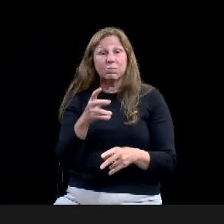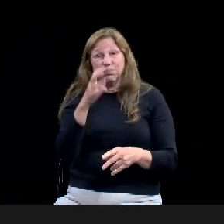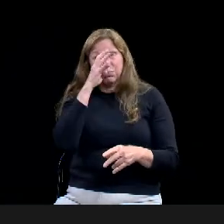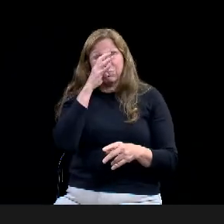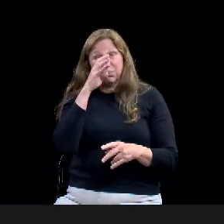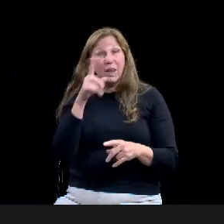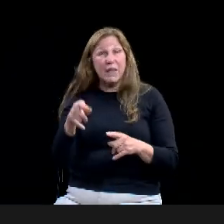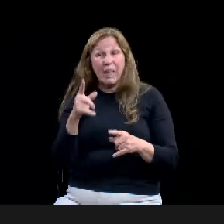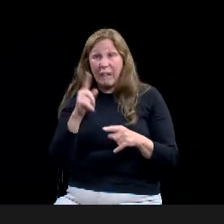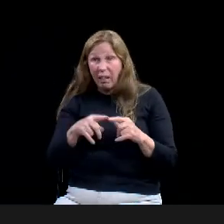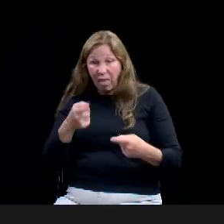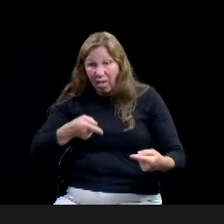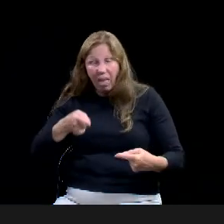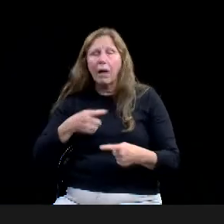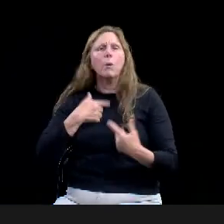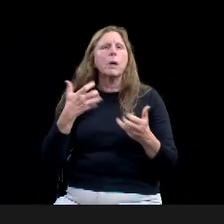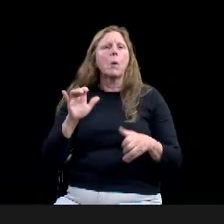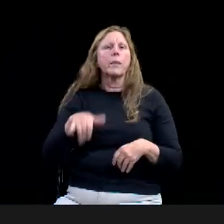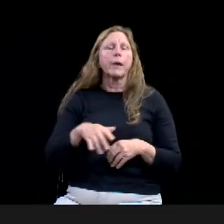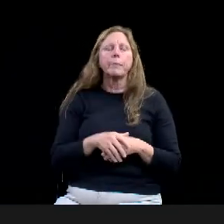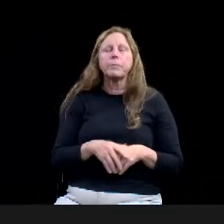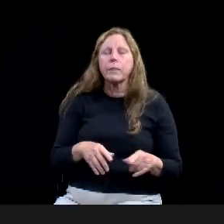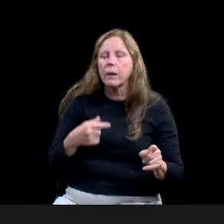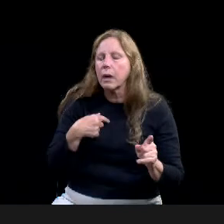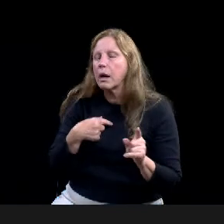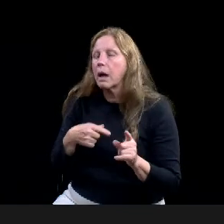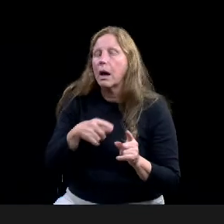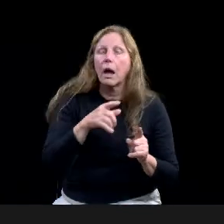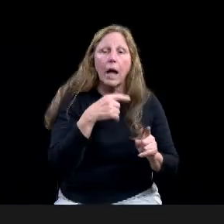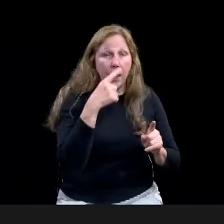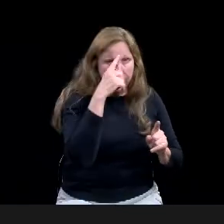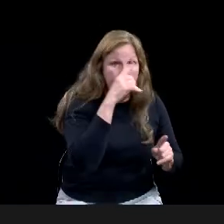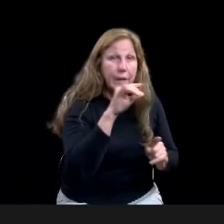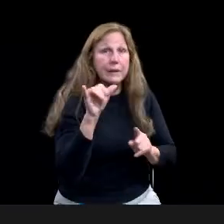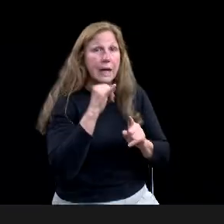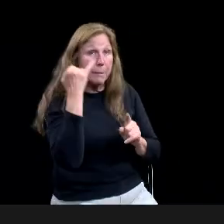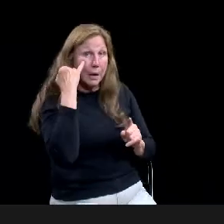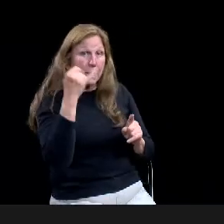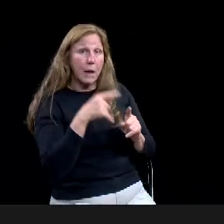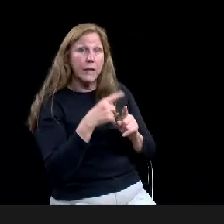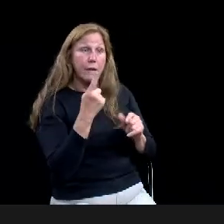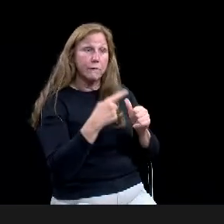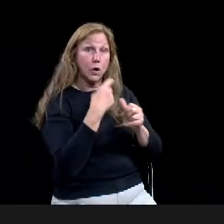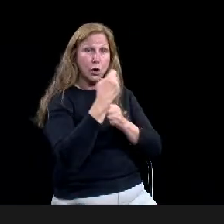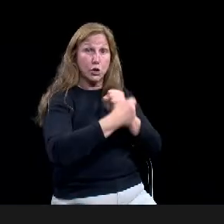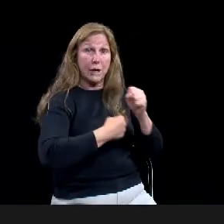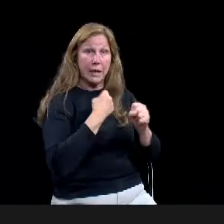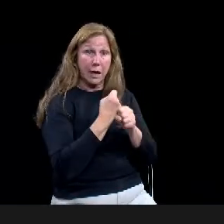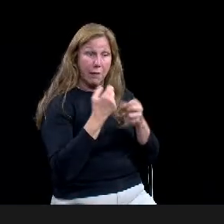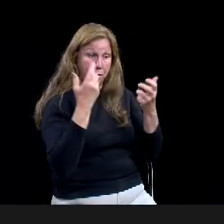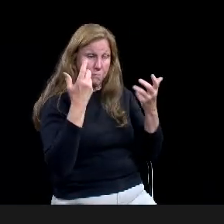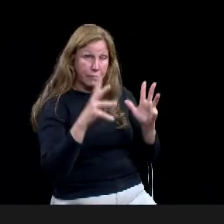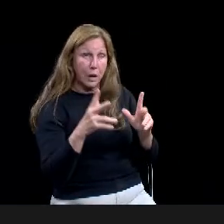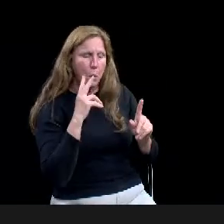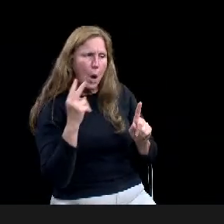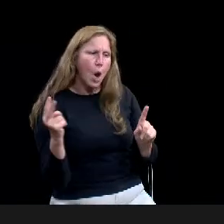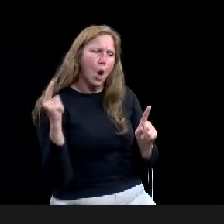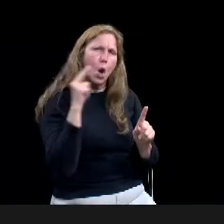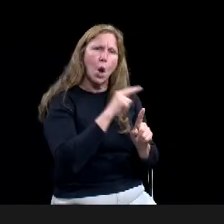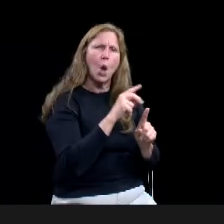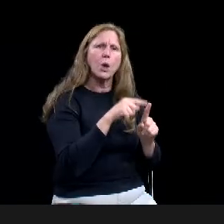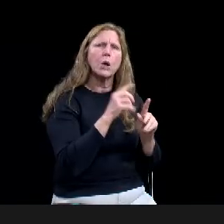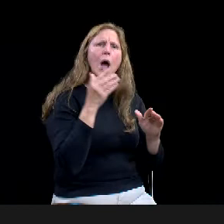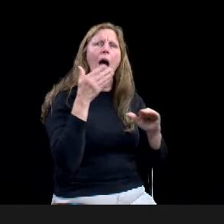we really do like a post session reevaluation of how the first year went, tweaks that we can make to make it better.